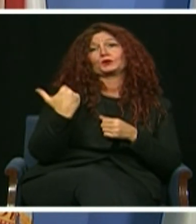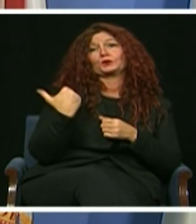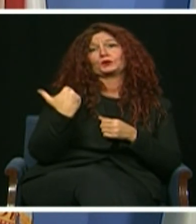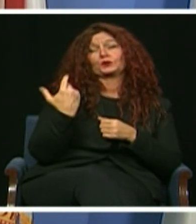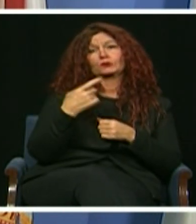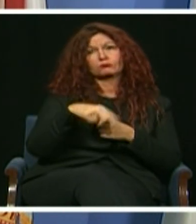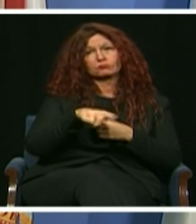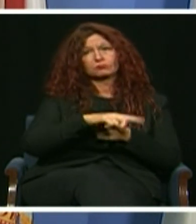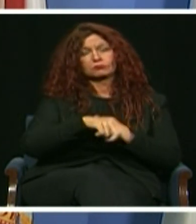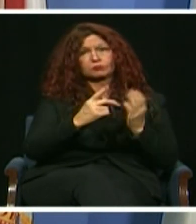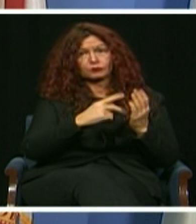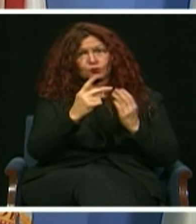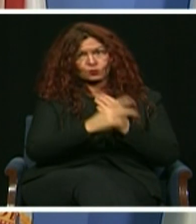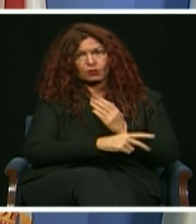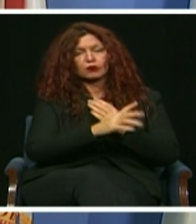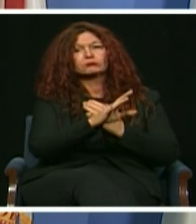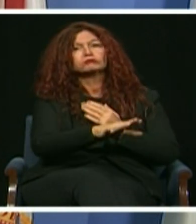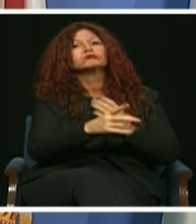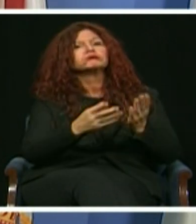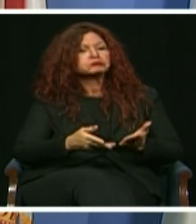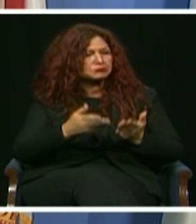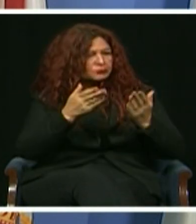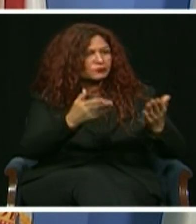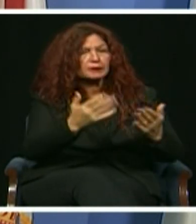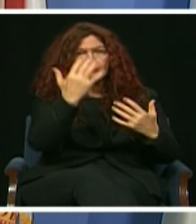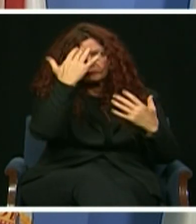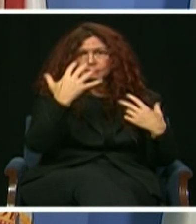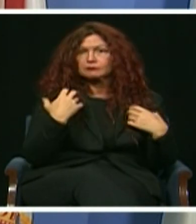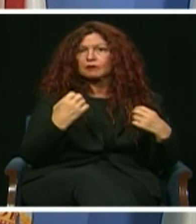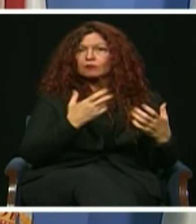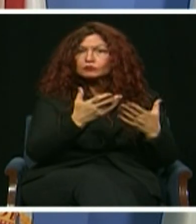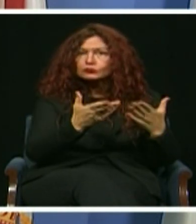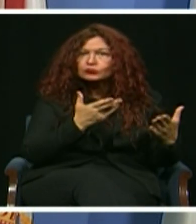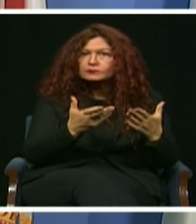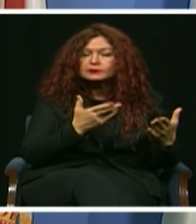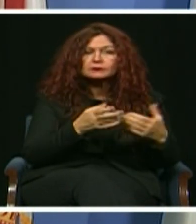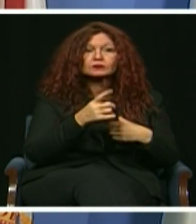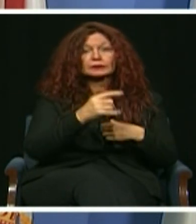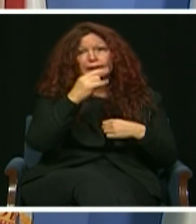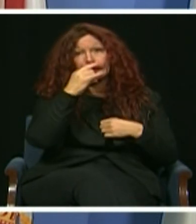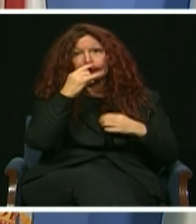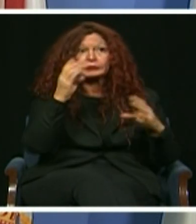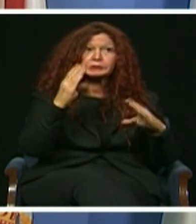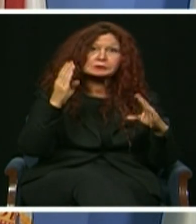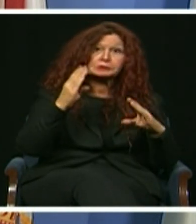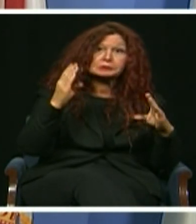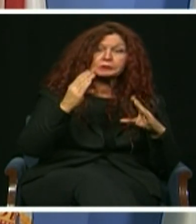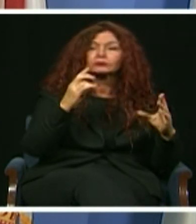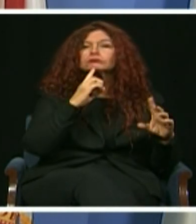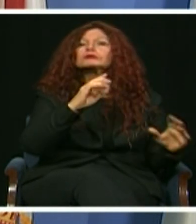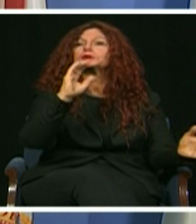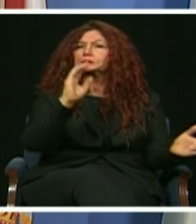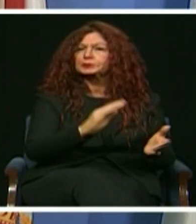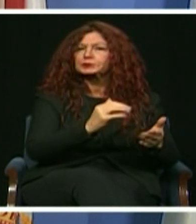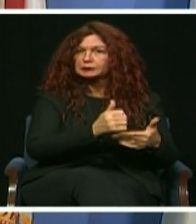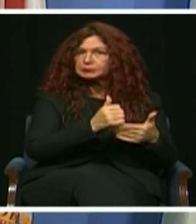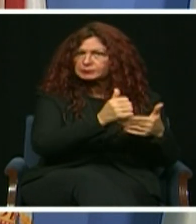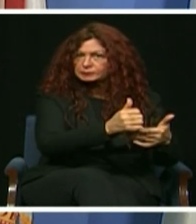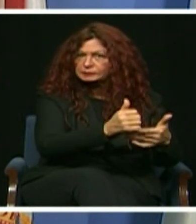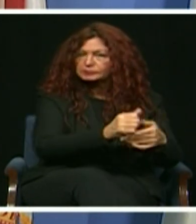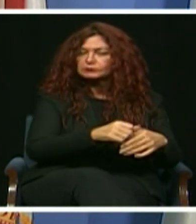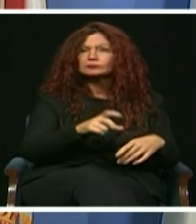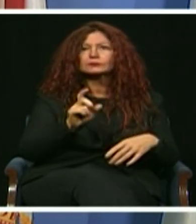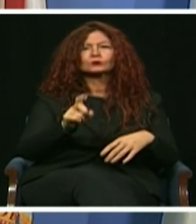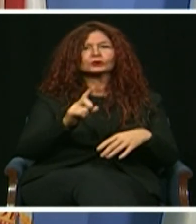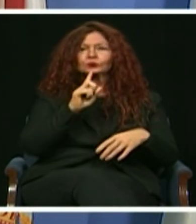pandemic including mental health resources, reducing repeat offenses. By innovating to help the most vulnerable,